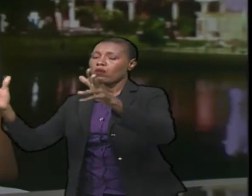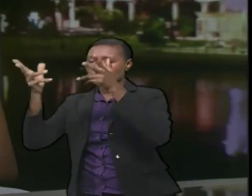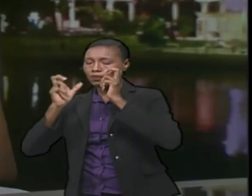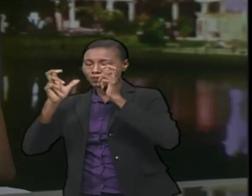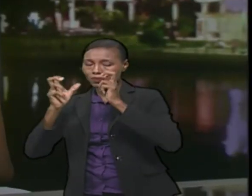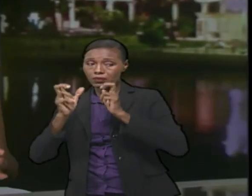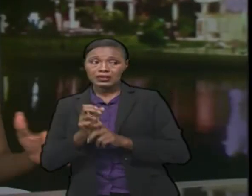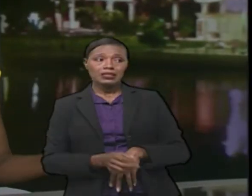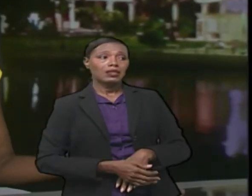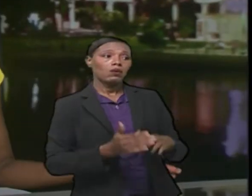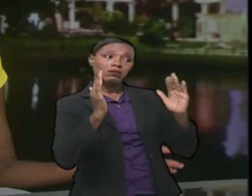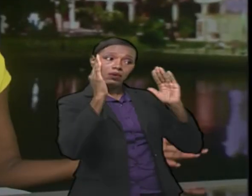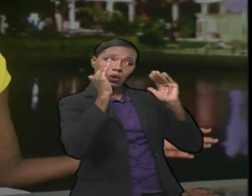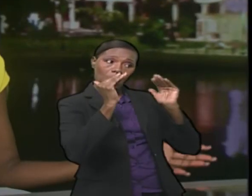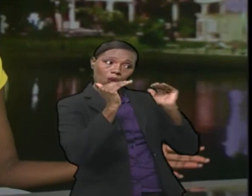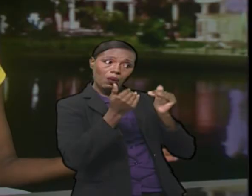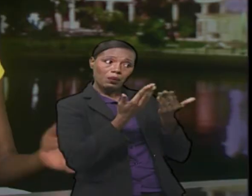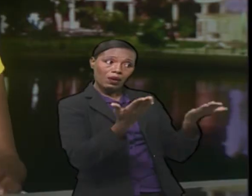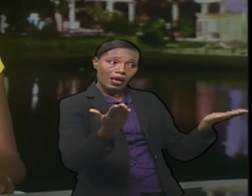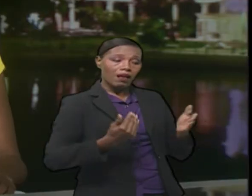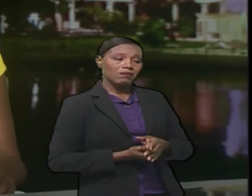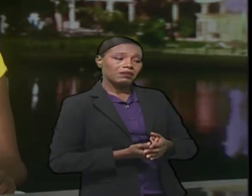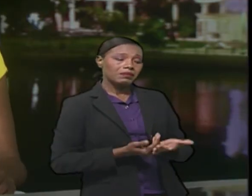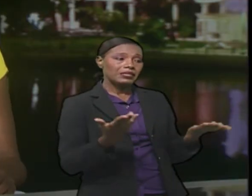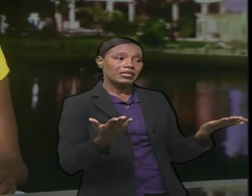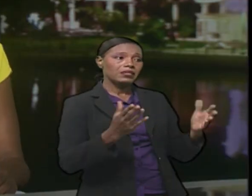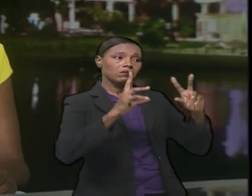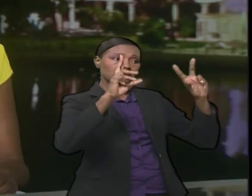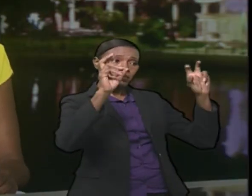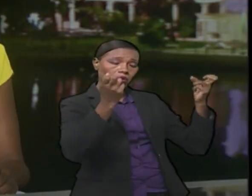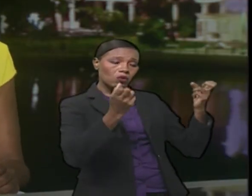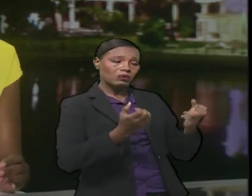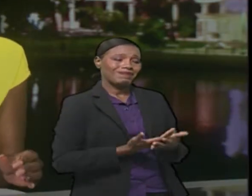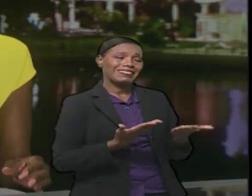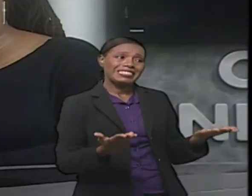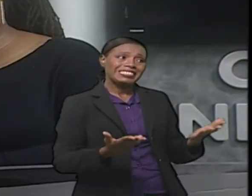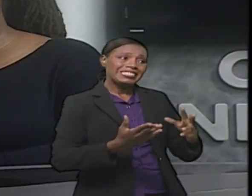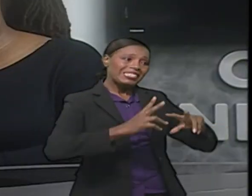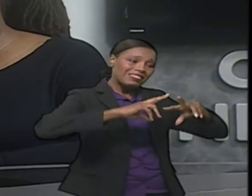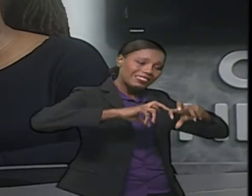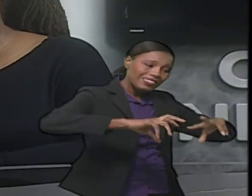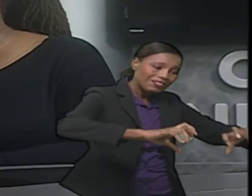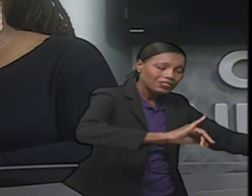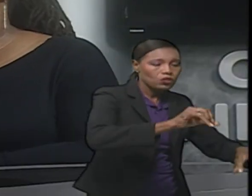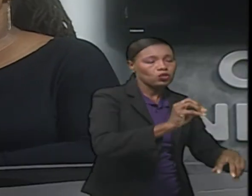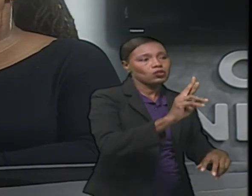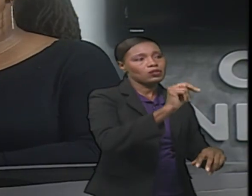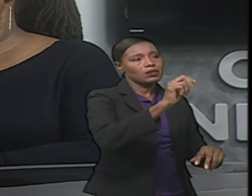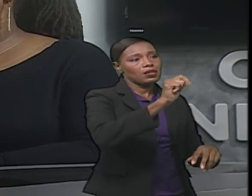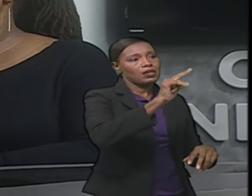well this quote unquote lack of investigative journalism in Barbados. Yes, that is something that we are willing to take on.